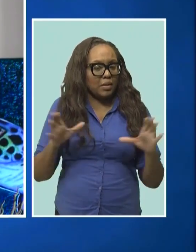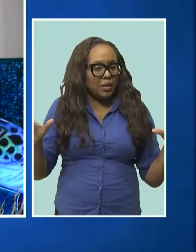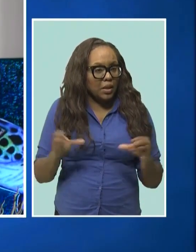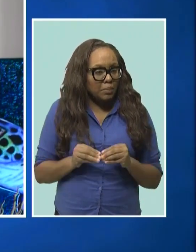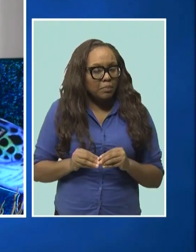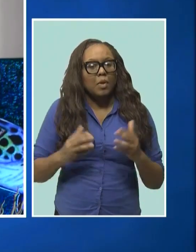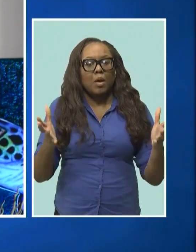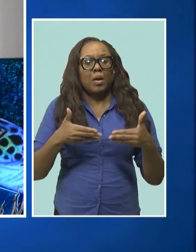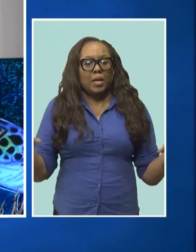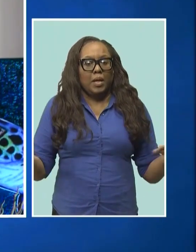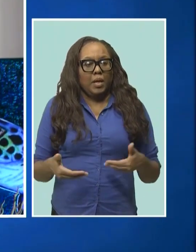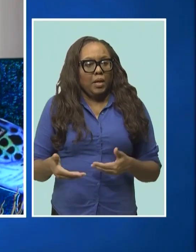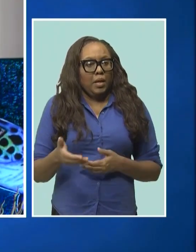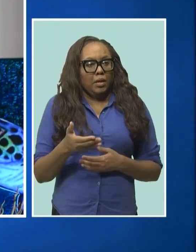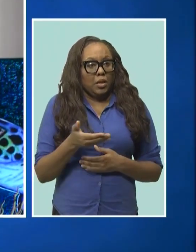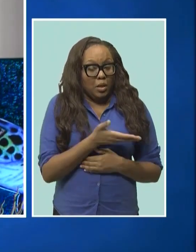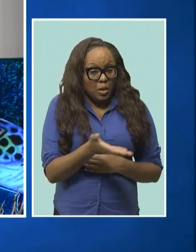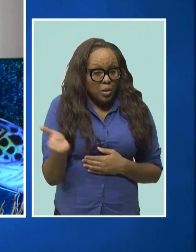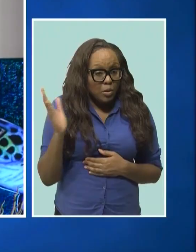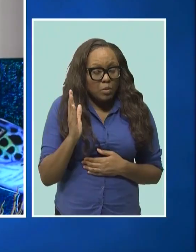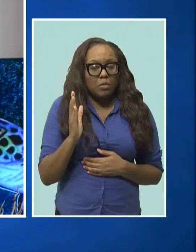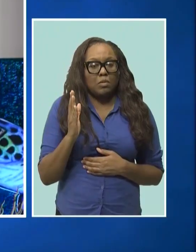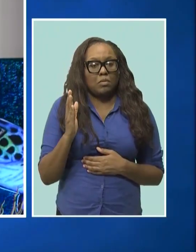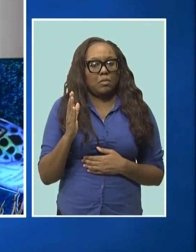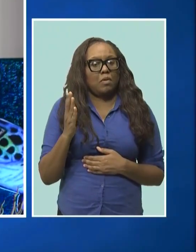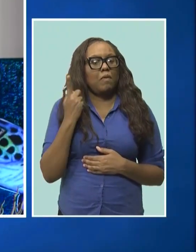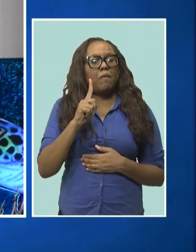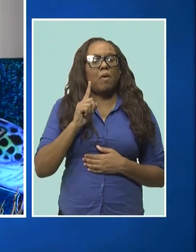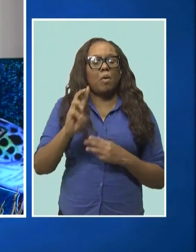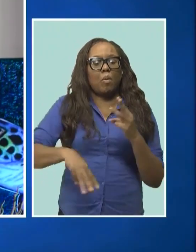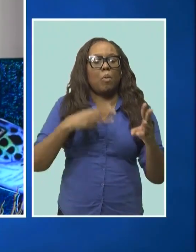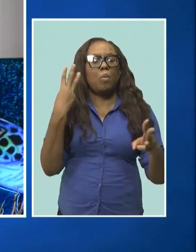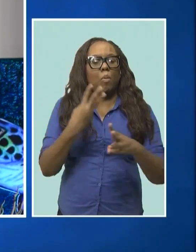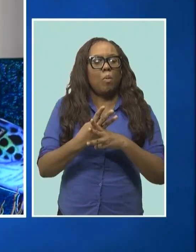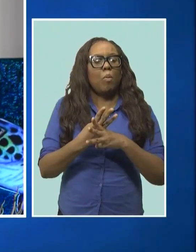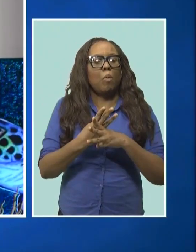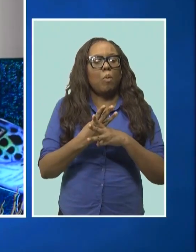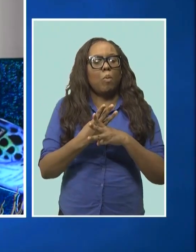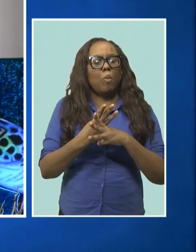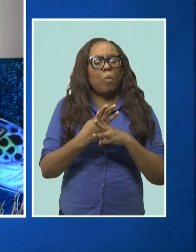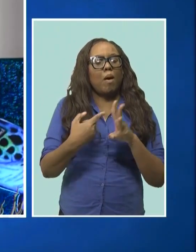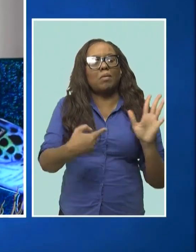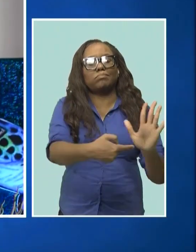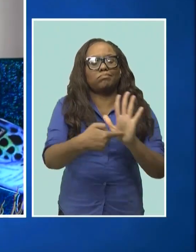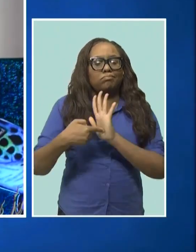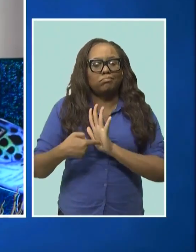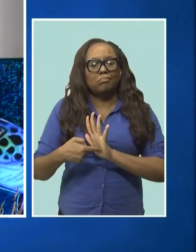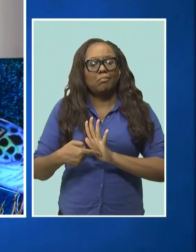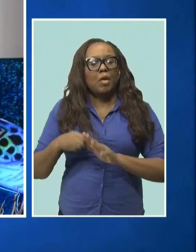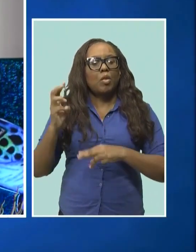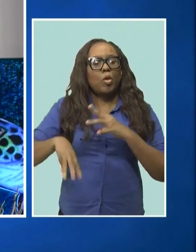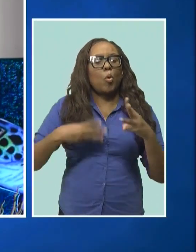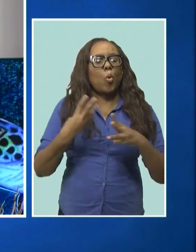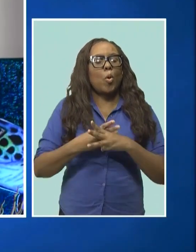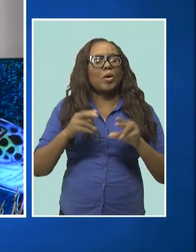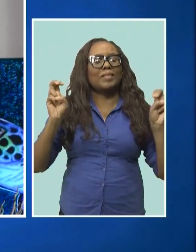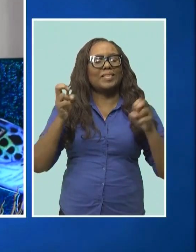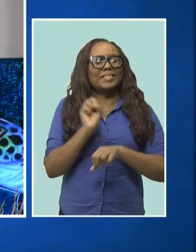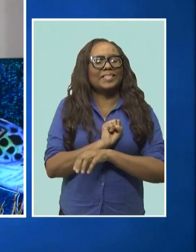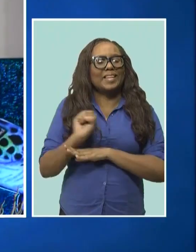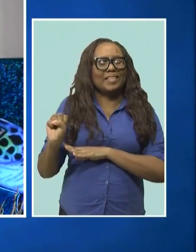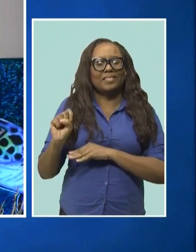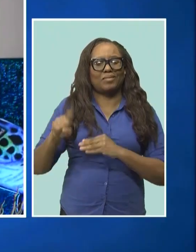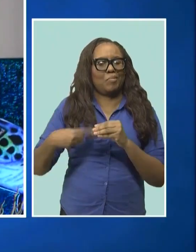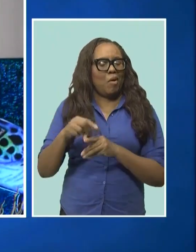introduce Barbadian youth to global platforms hosting pivotal conversations surrounding climate change.